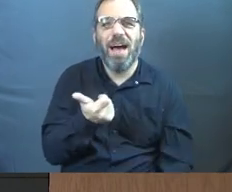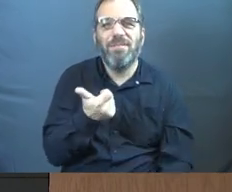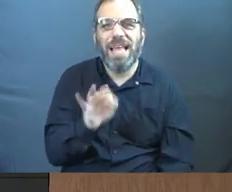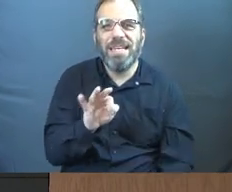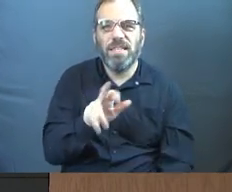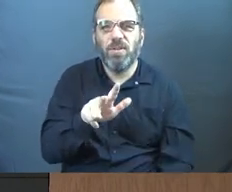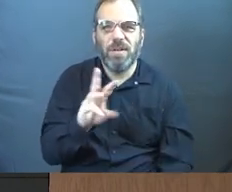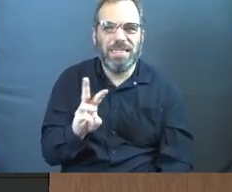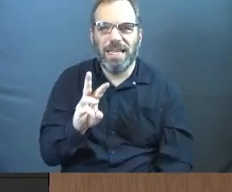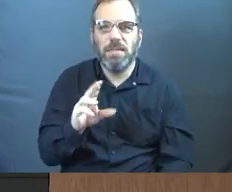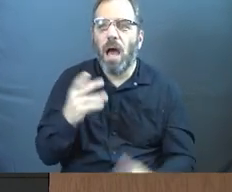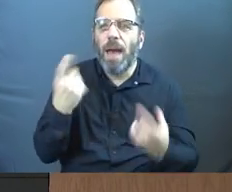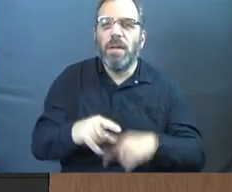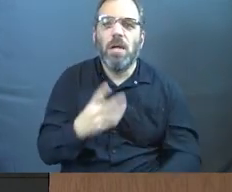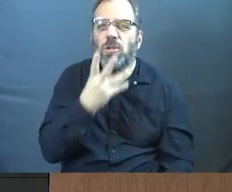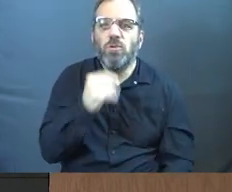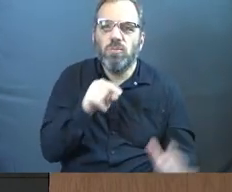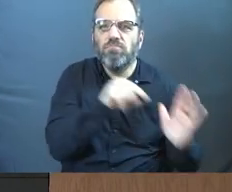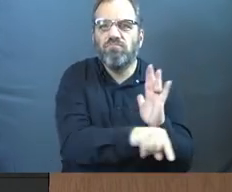this? The Holocaust.